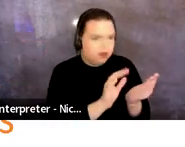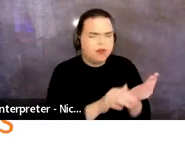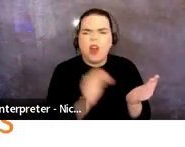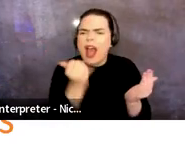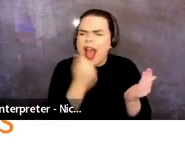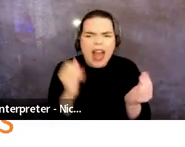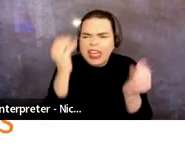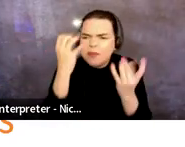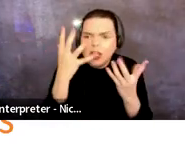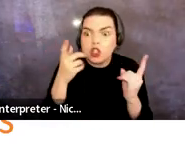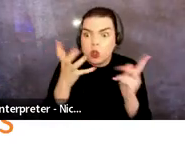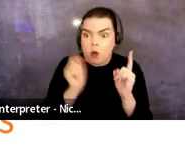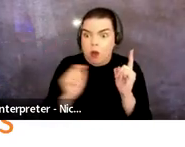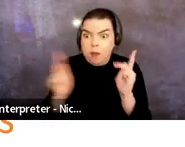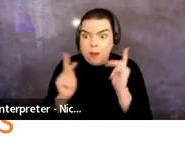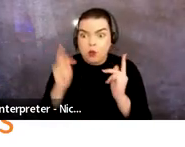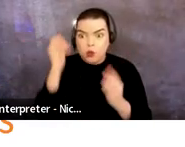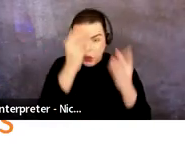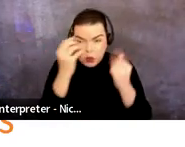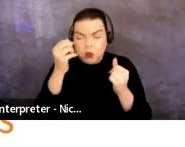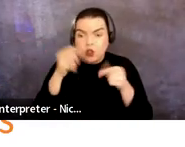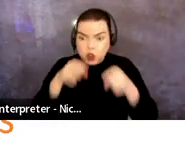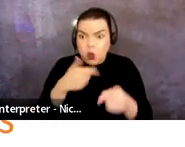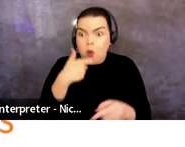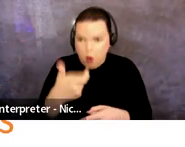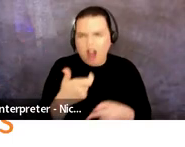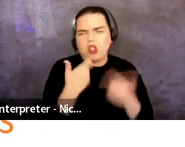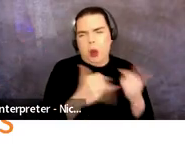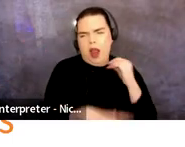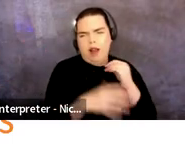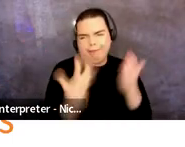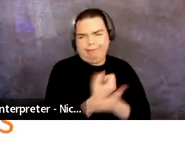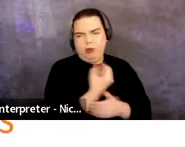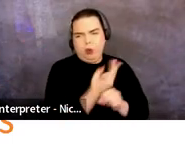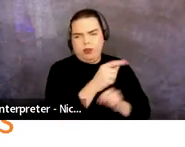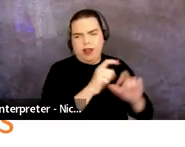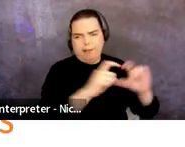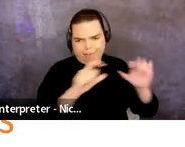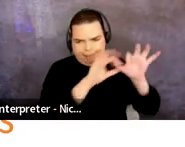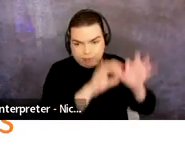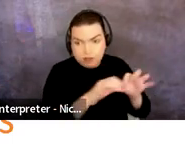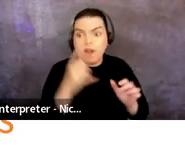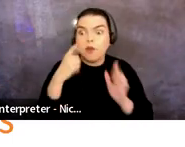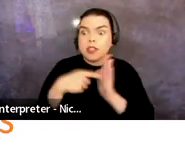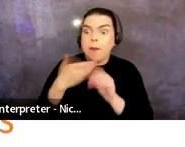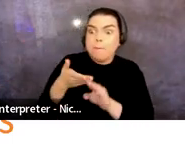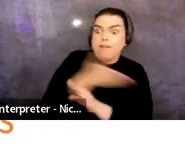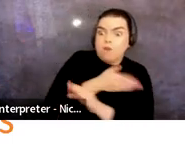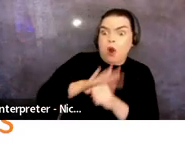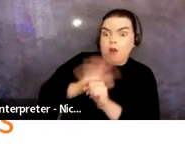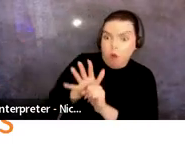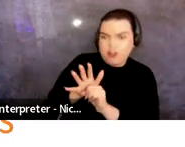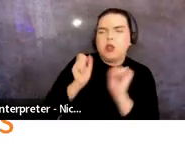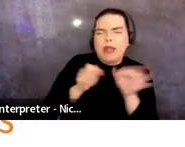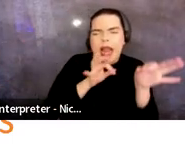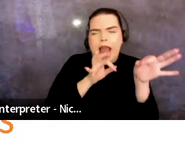advisors will keep in mind as they review your sample. For example, if you are using a sample from before the pandemic, you could explain in this